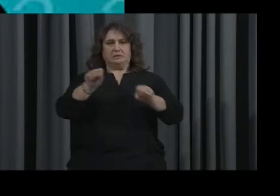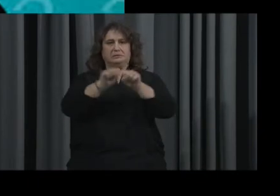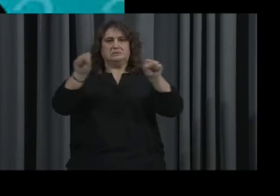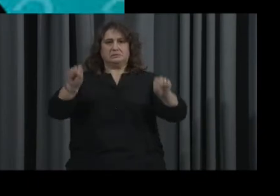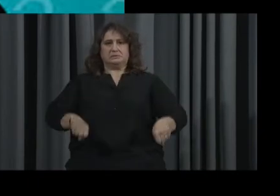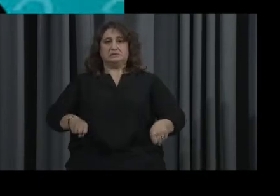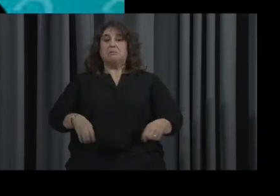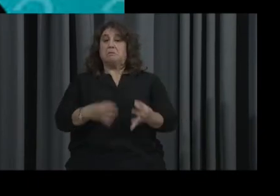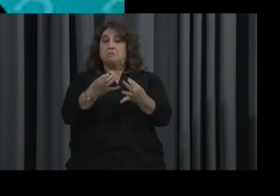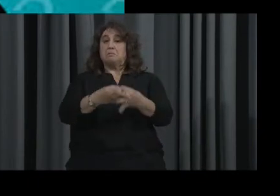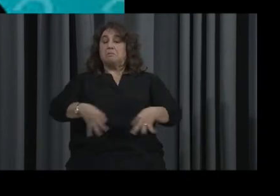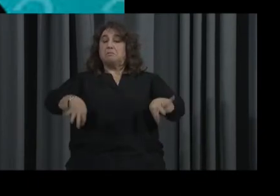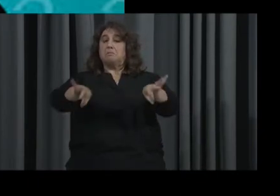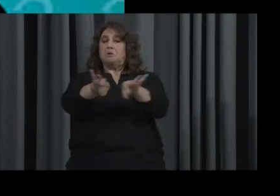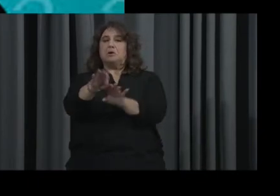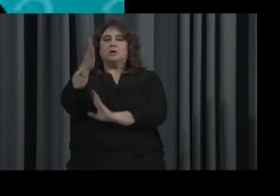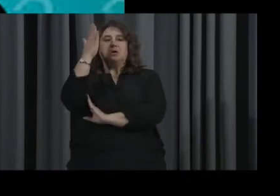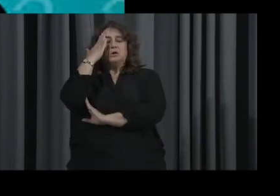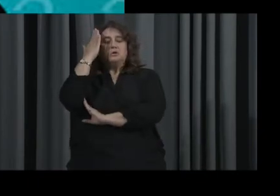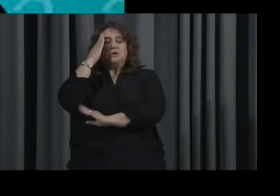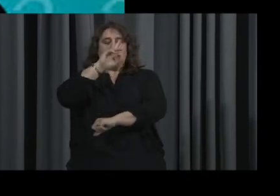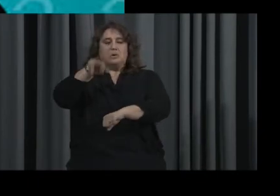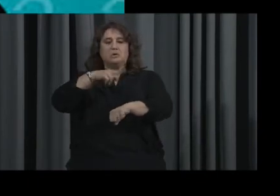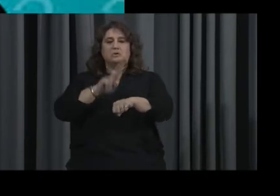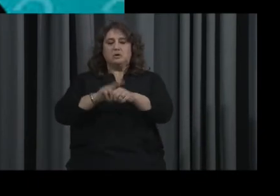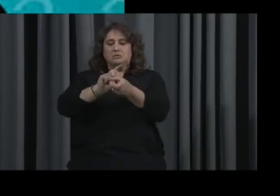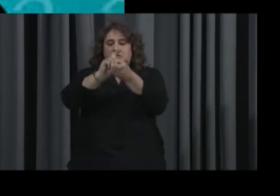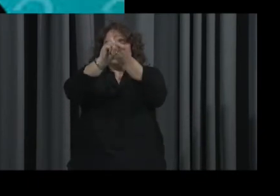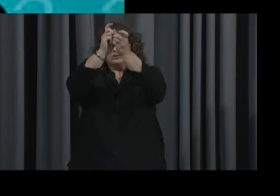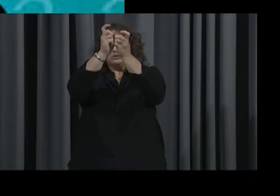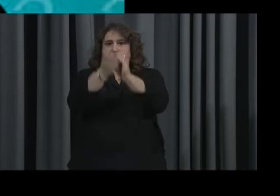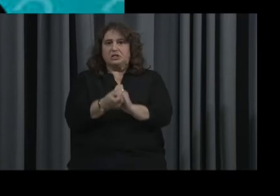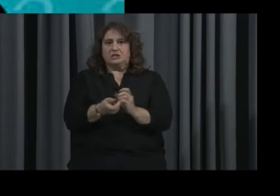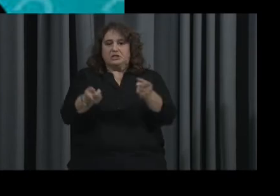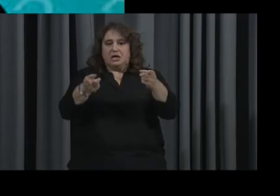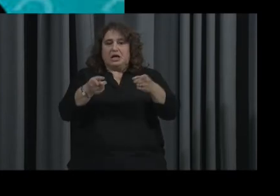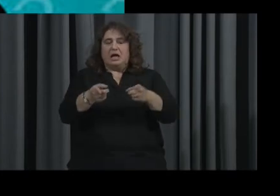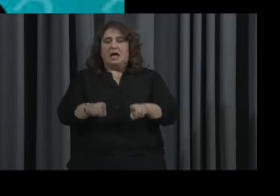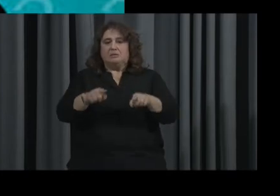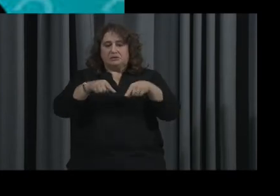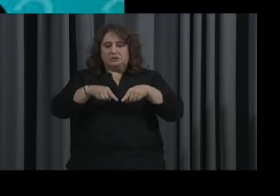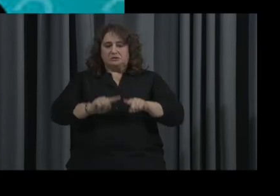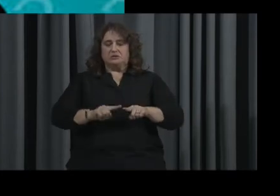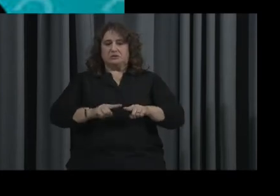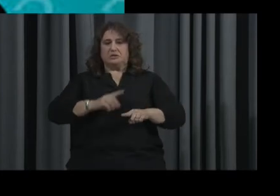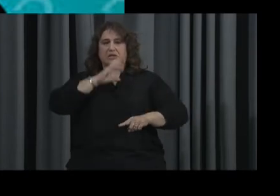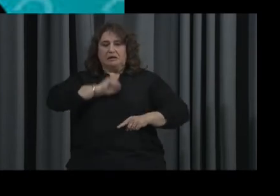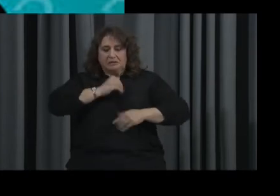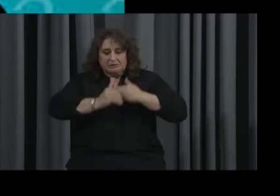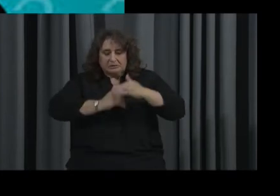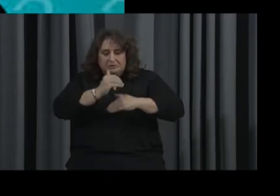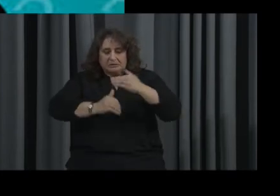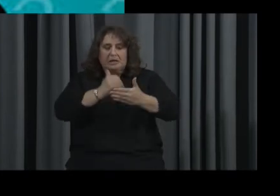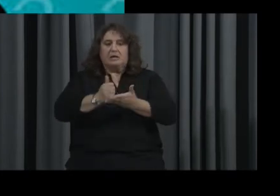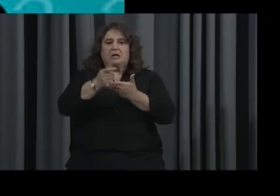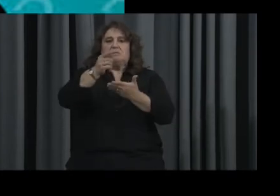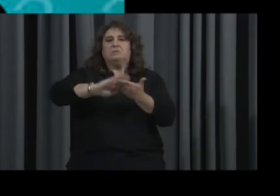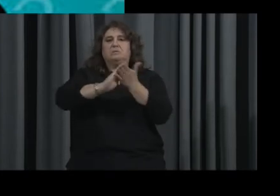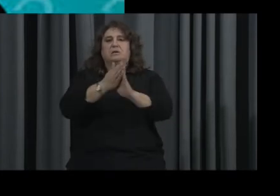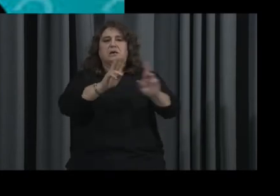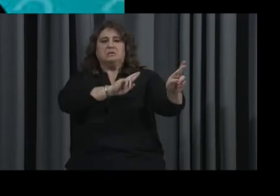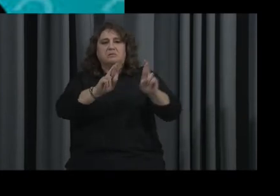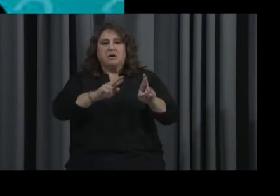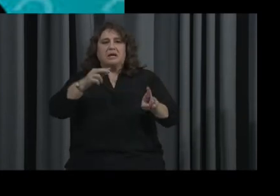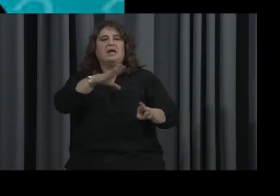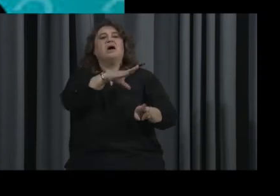because having a good understanding of the normal biological changes we experience as we age will help us be able to prepare for